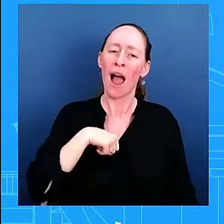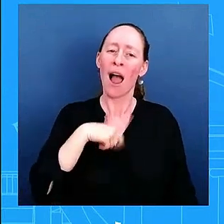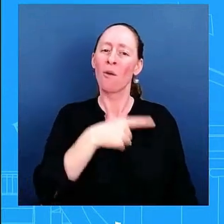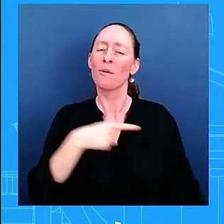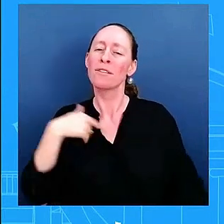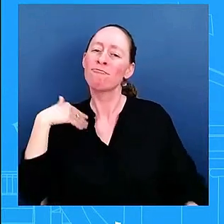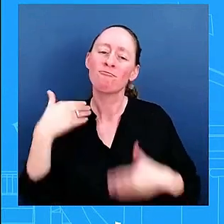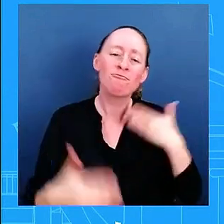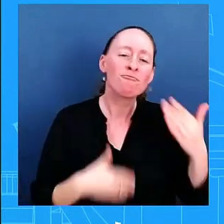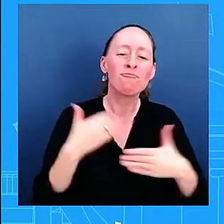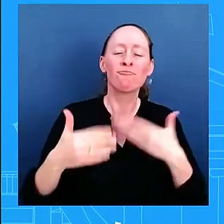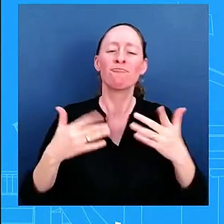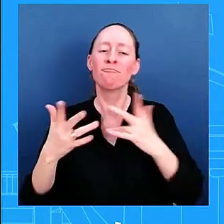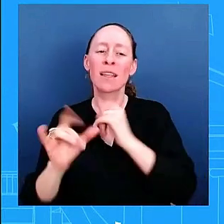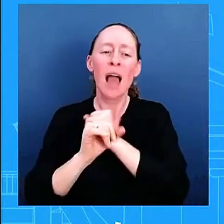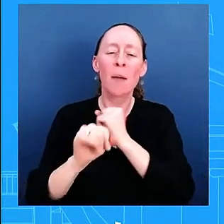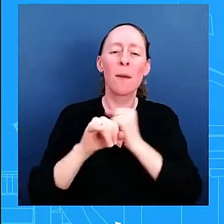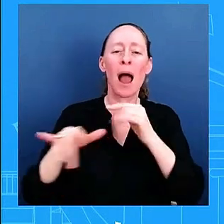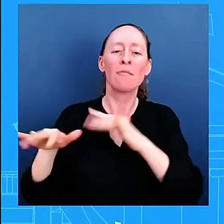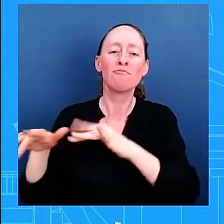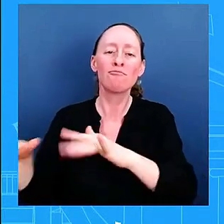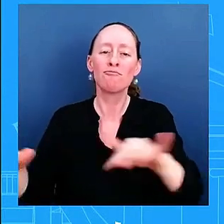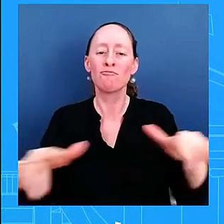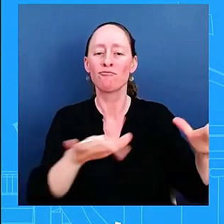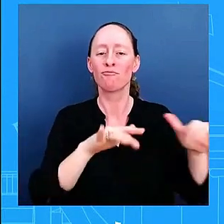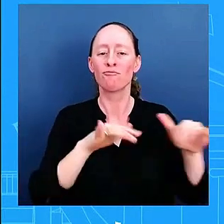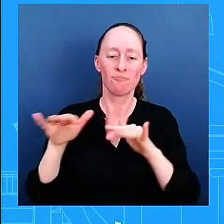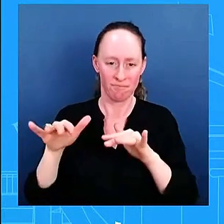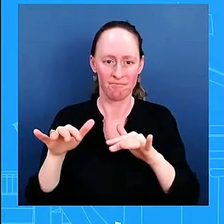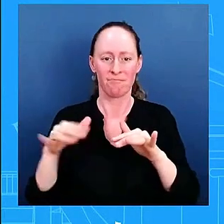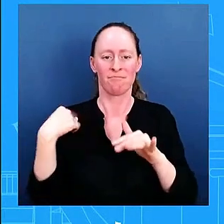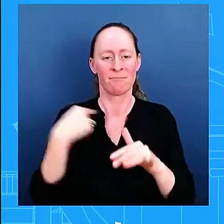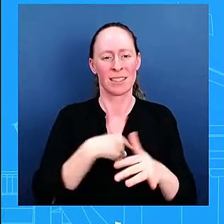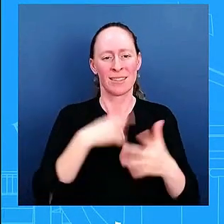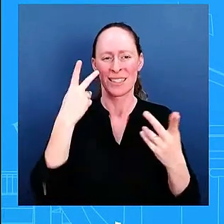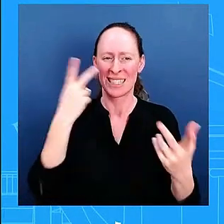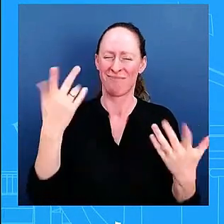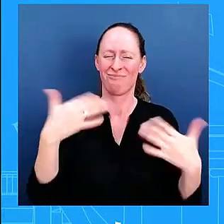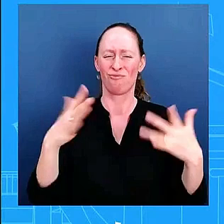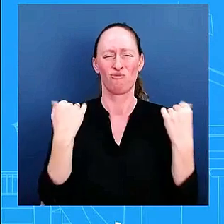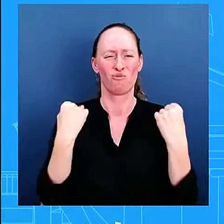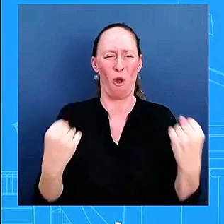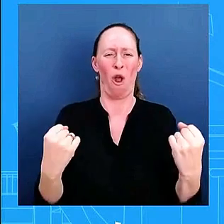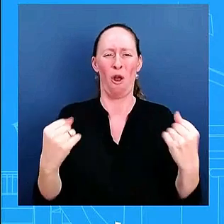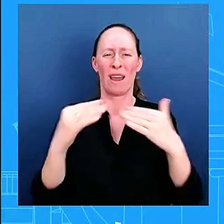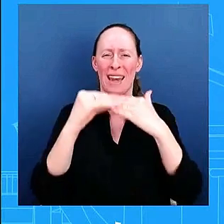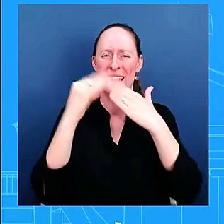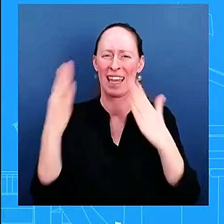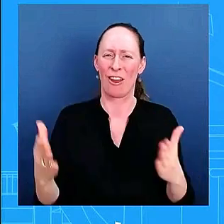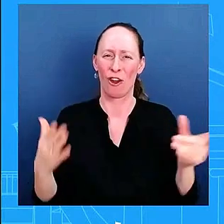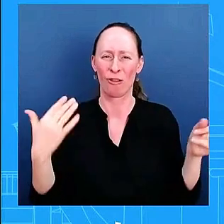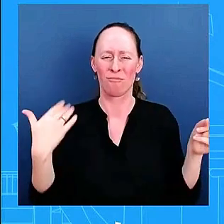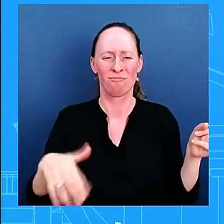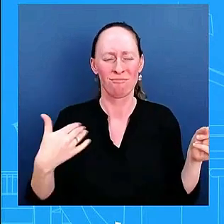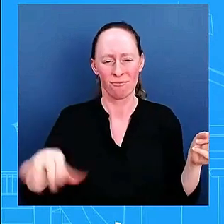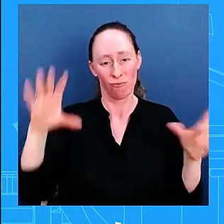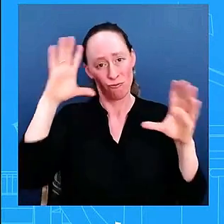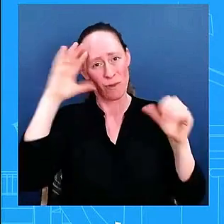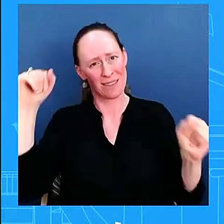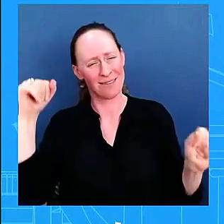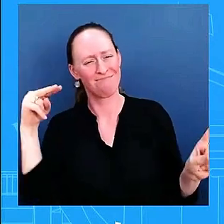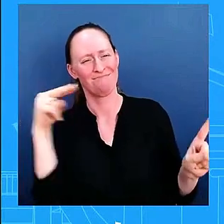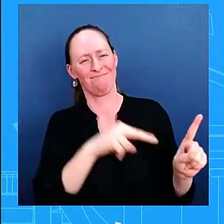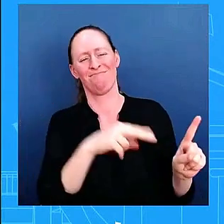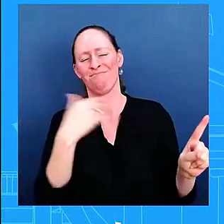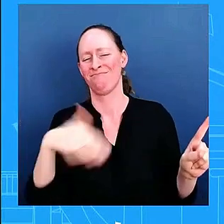you know i think uh what you're seeing is a strong leader uh someone who he understood and knew uh that she would be able to lead on